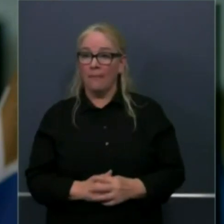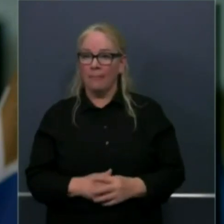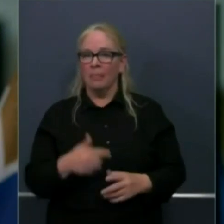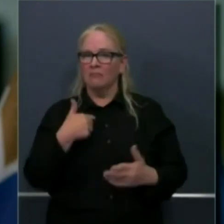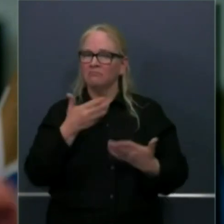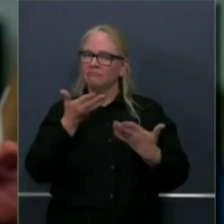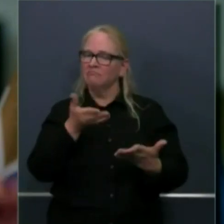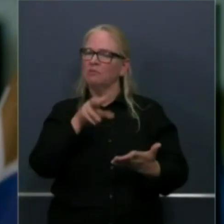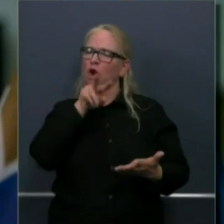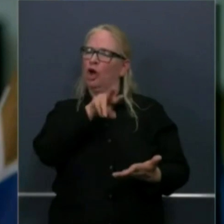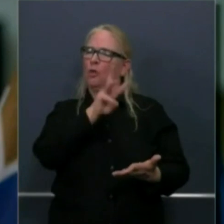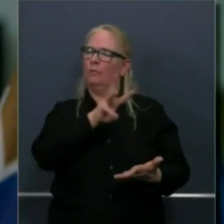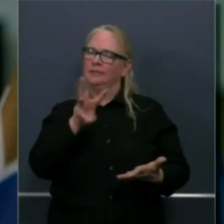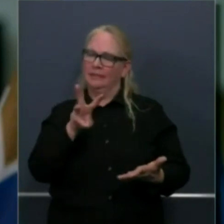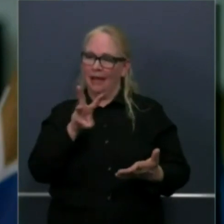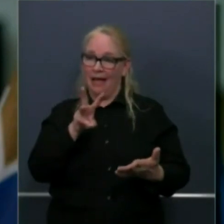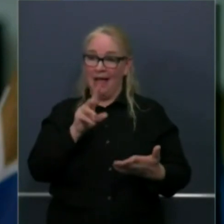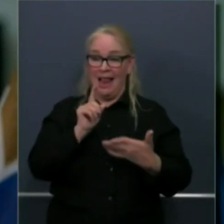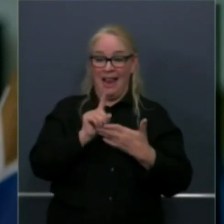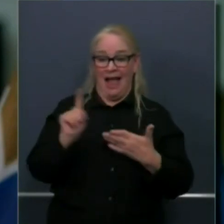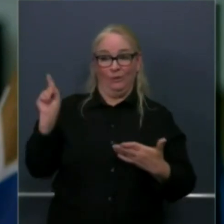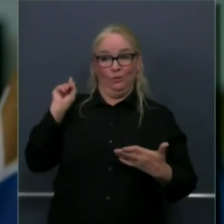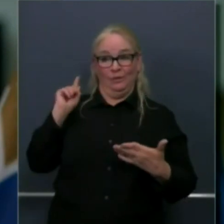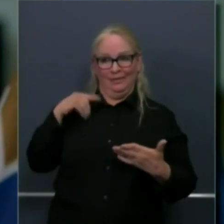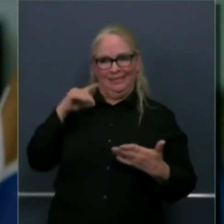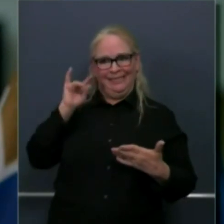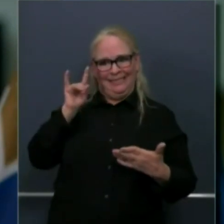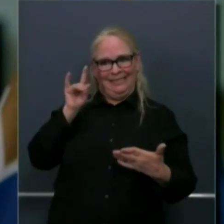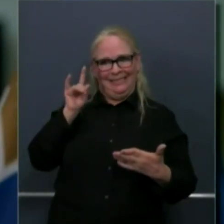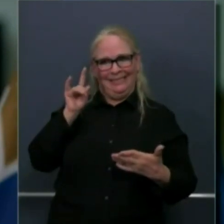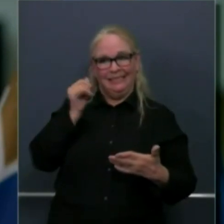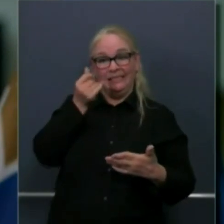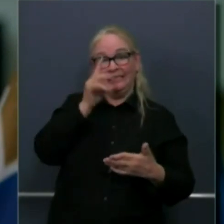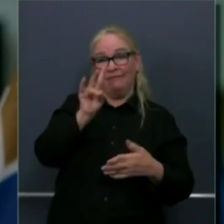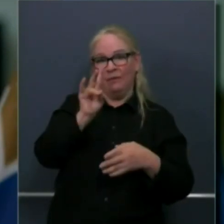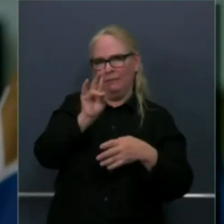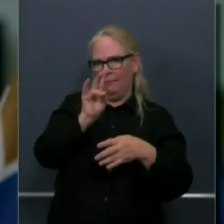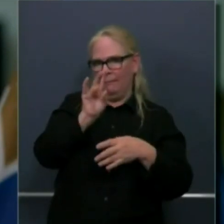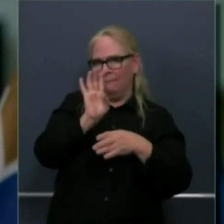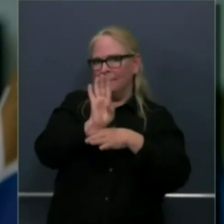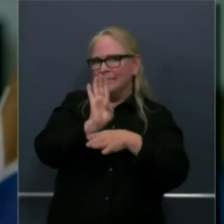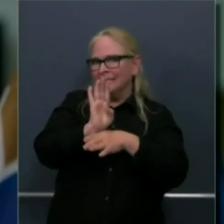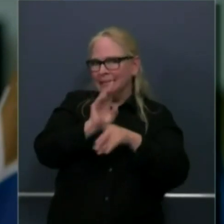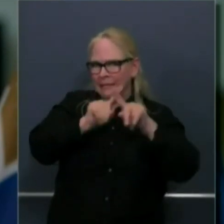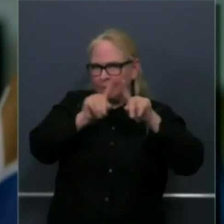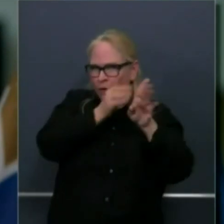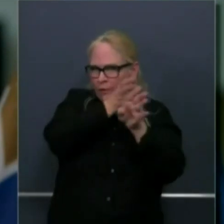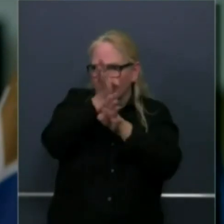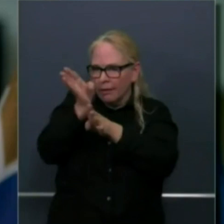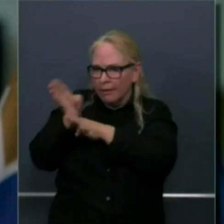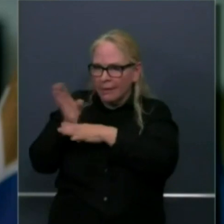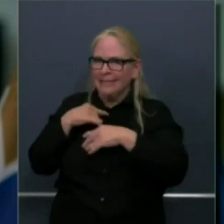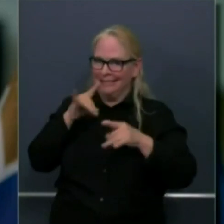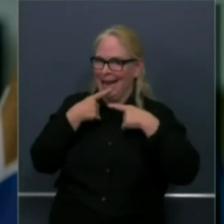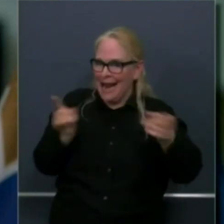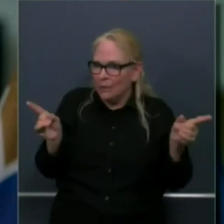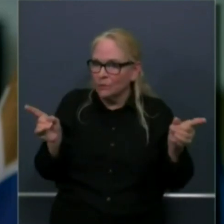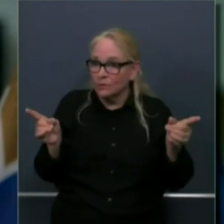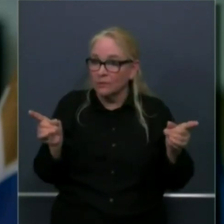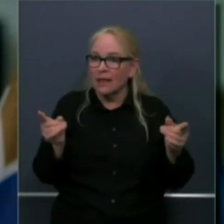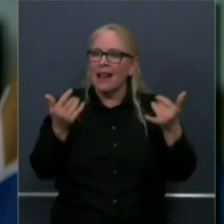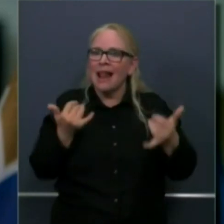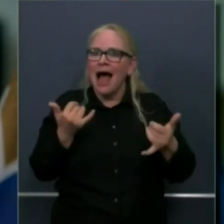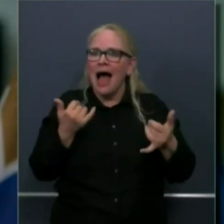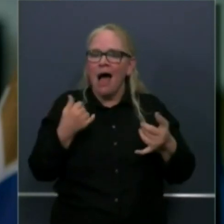.gov website. You can look through the 17 sectors. Today, we announced four additional sectors that are reopening that